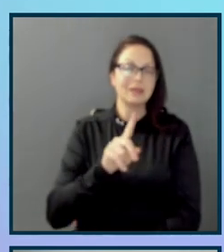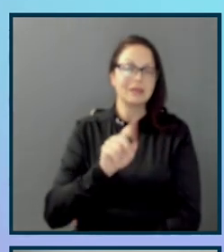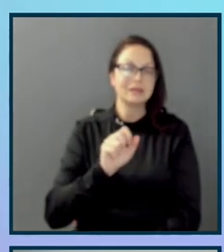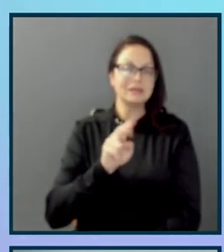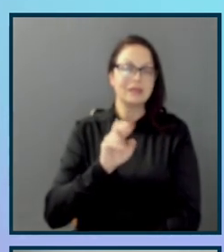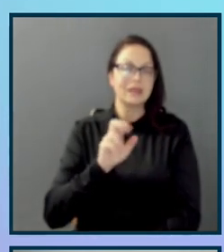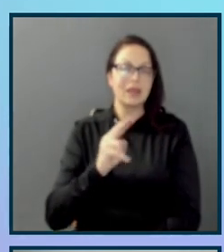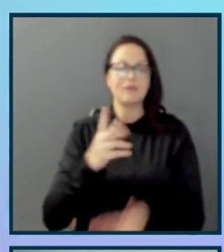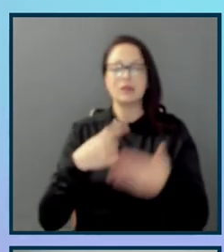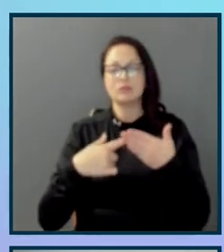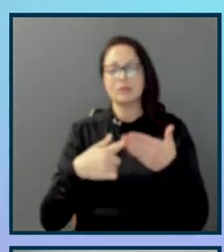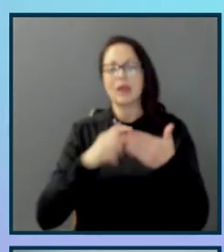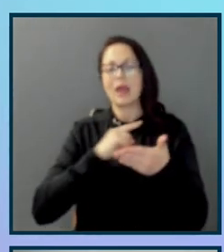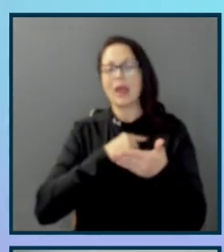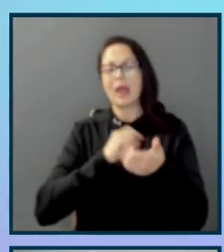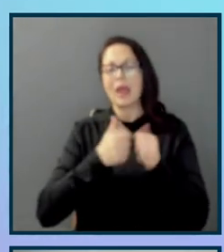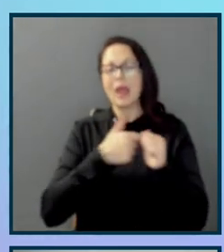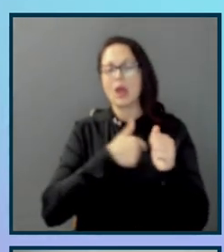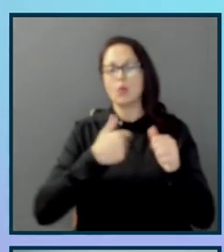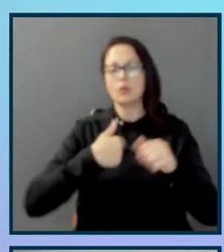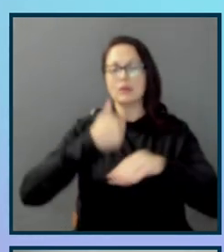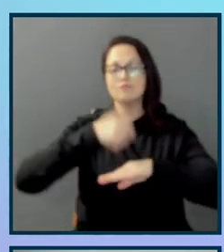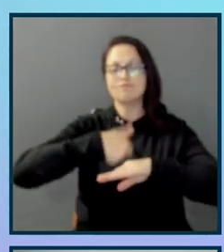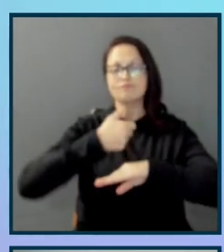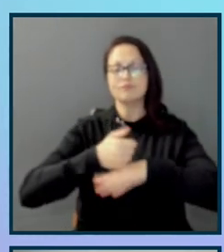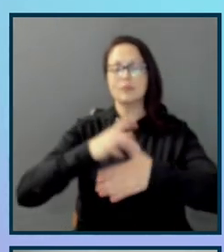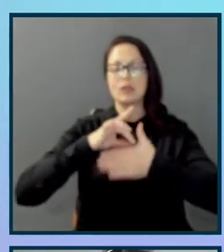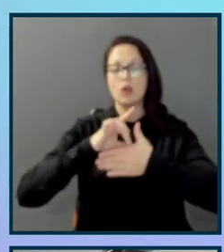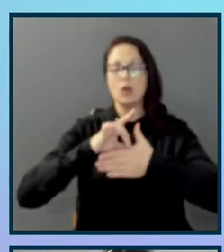how we started to set up our content admin training.